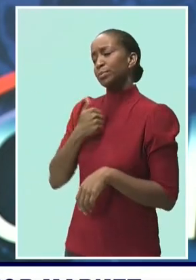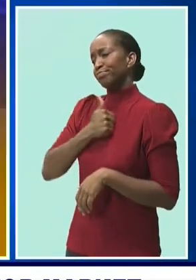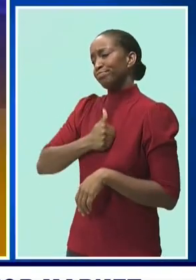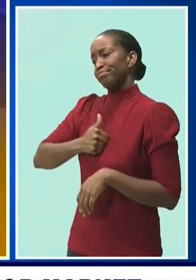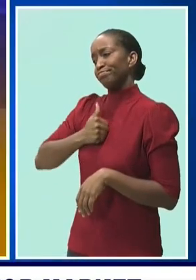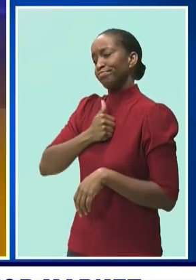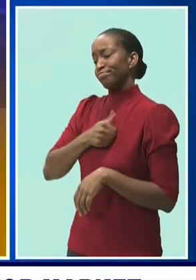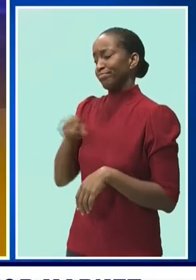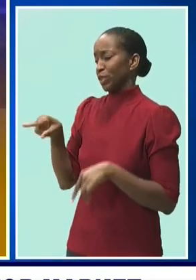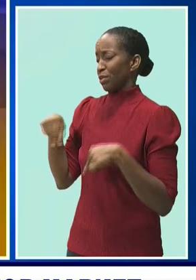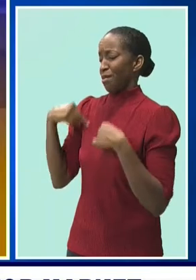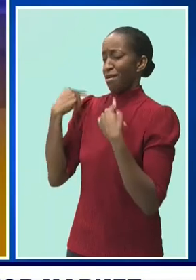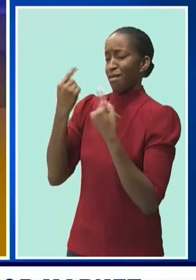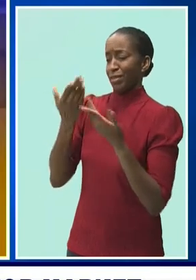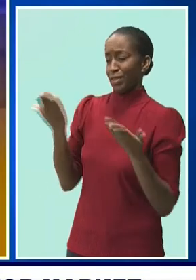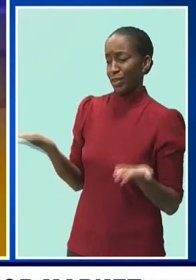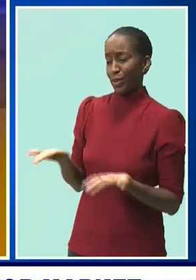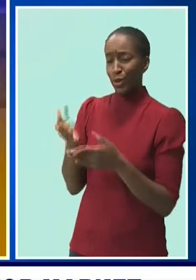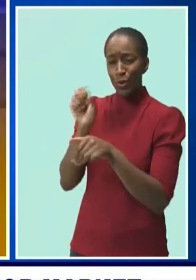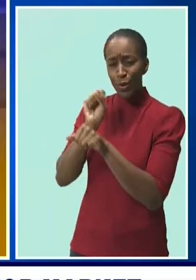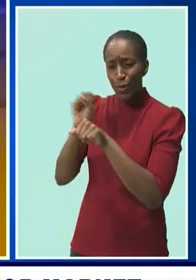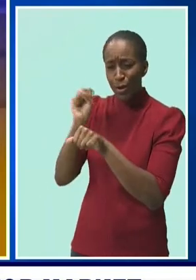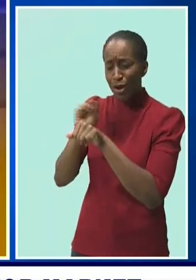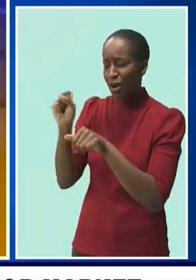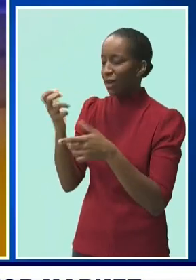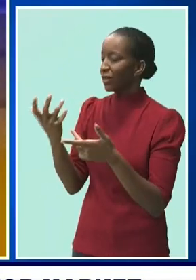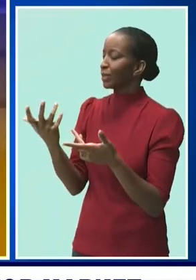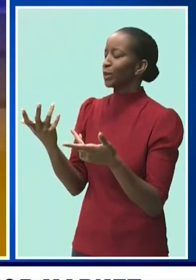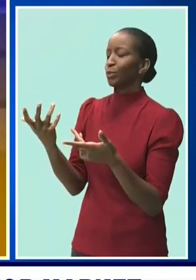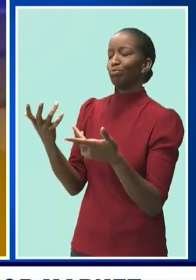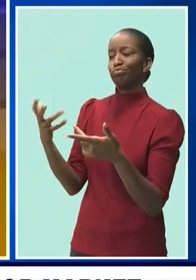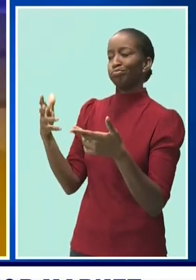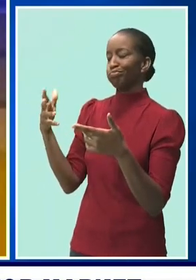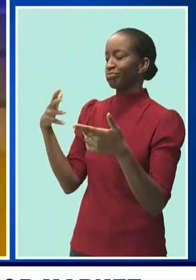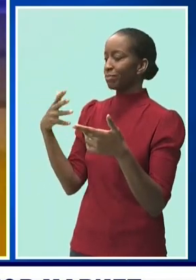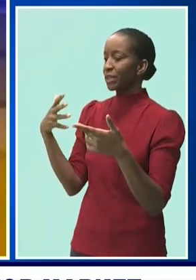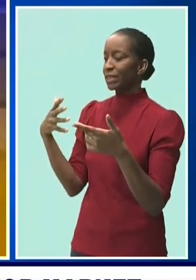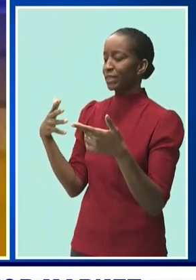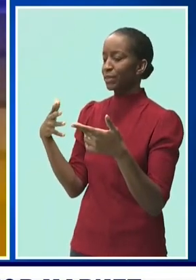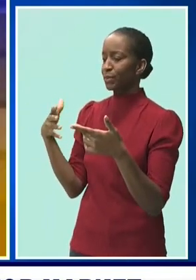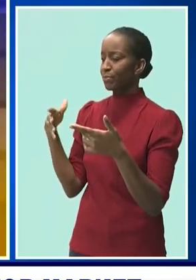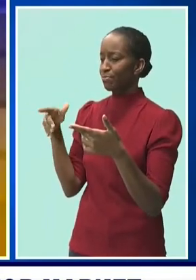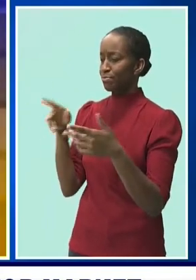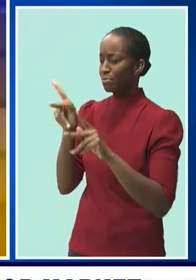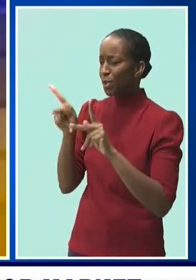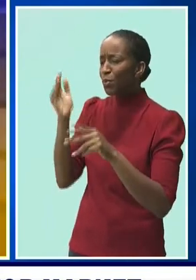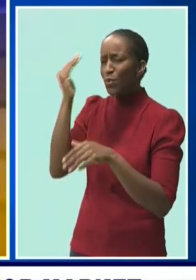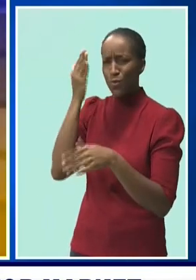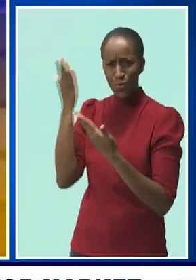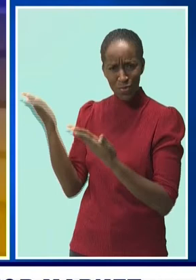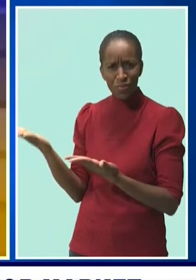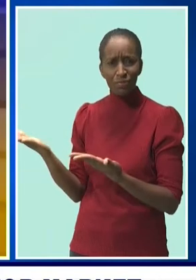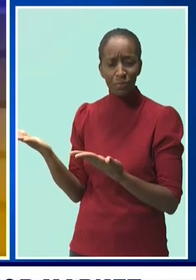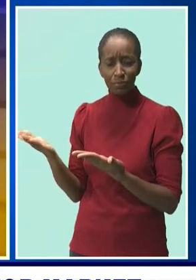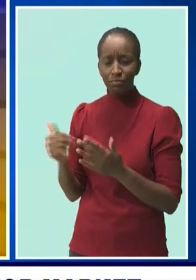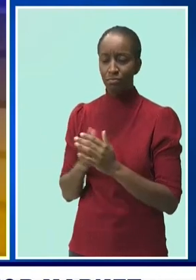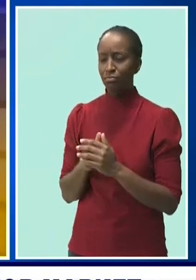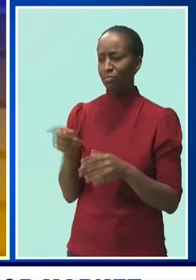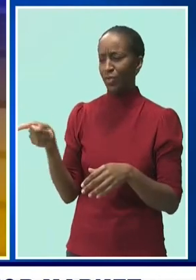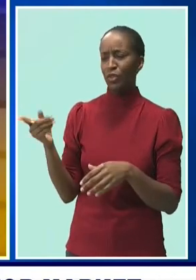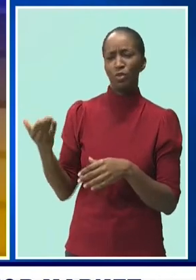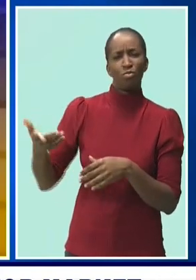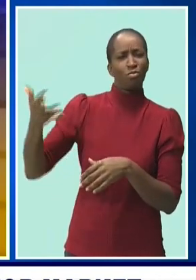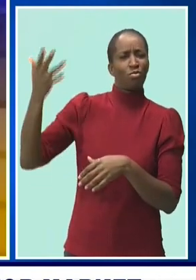She is one of the stalwarts of the market. She is one of the people who brought the market from a primitive state